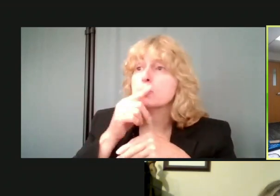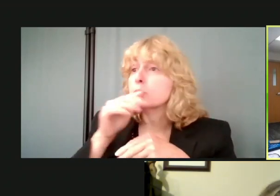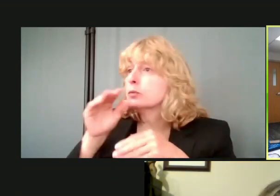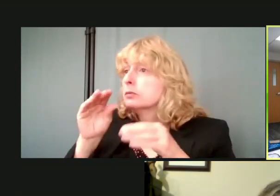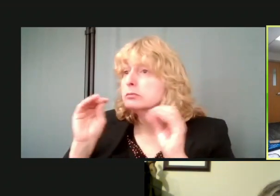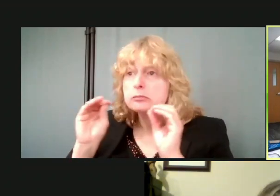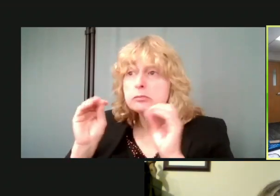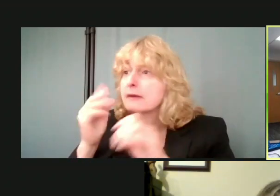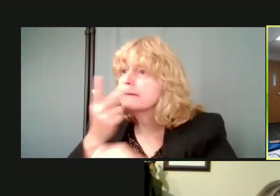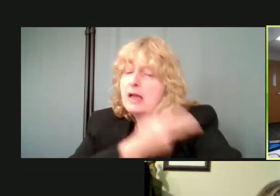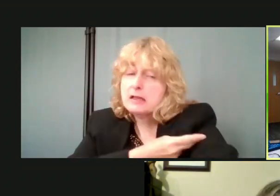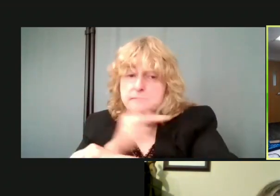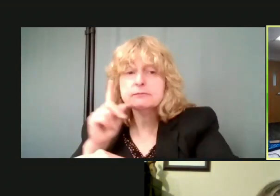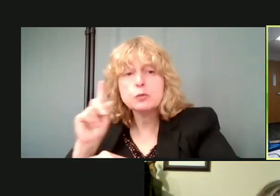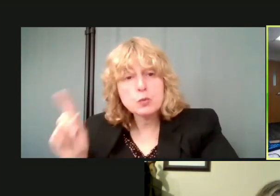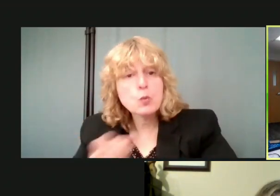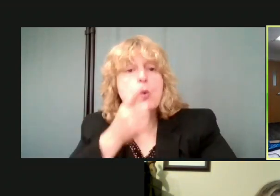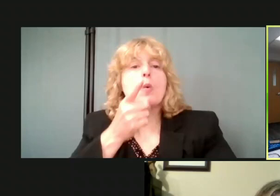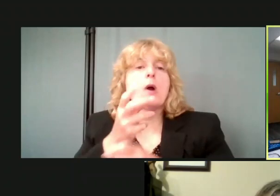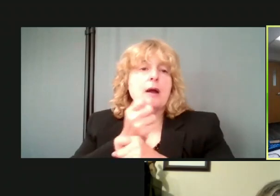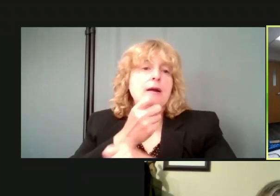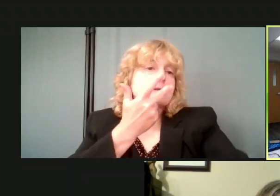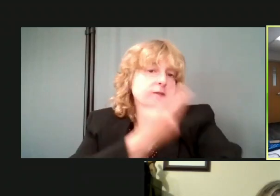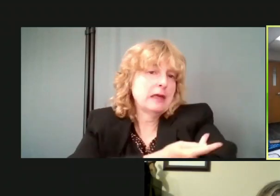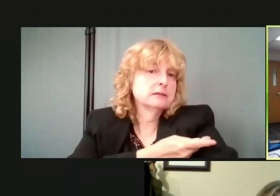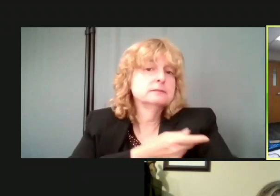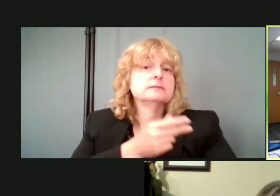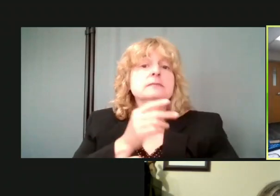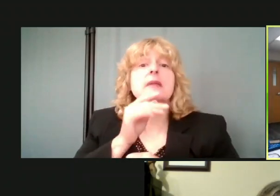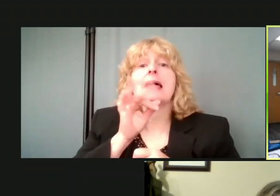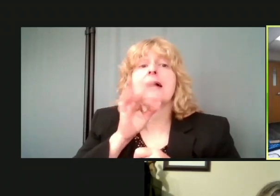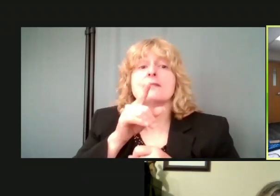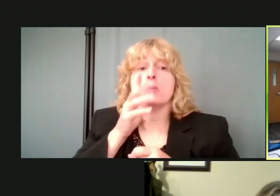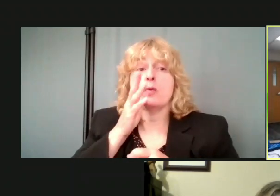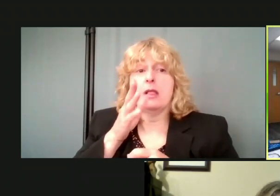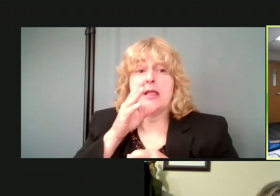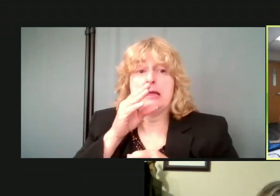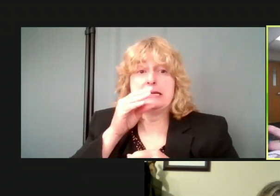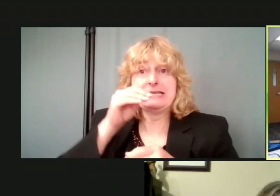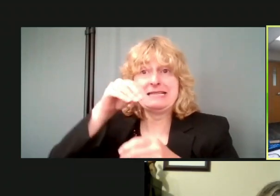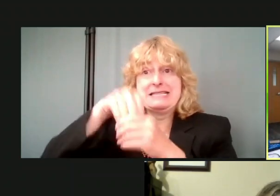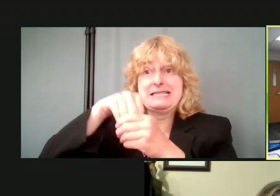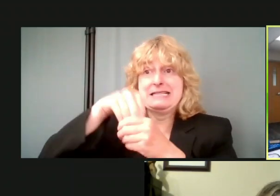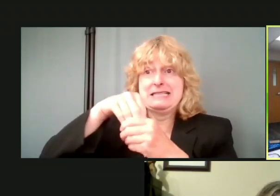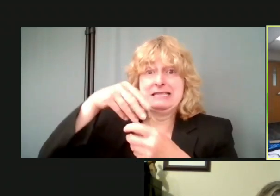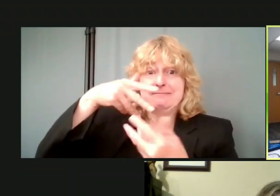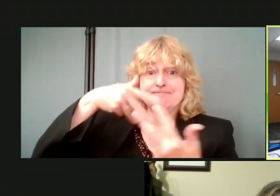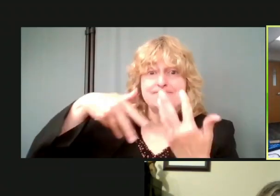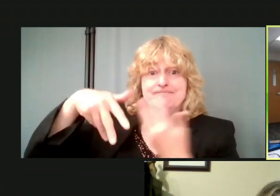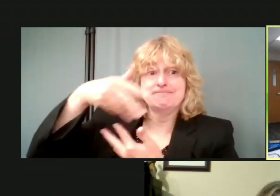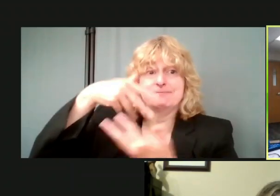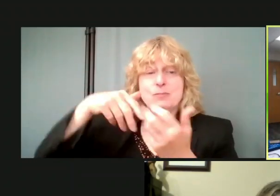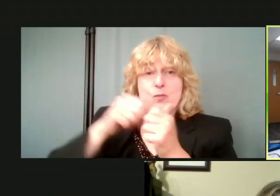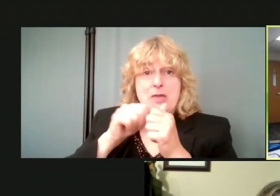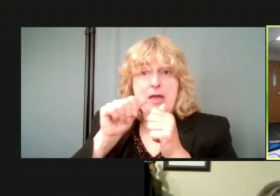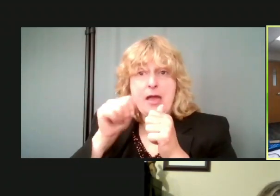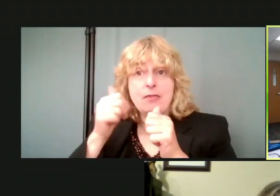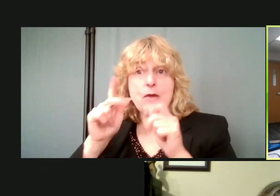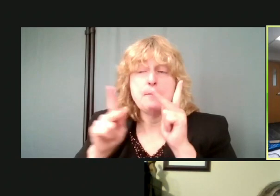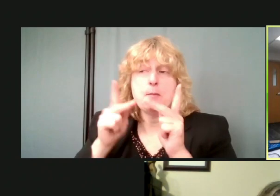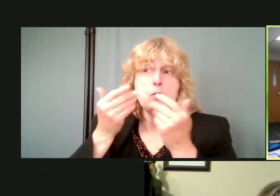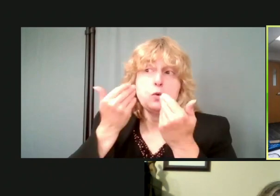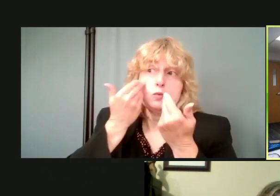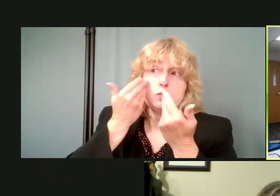And if you're going to be indoors, um, in an area where there's other people that you don't know their, their, their